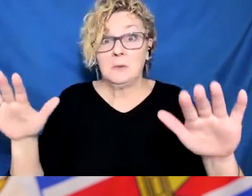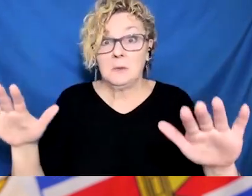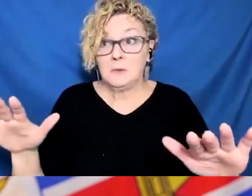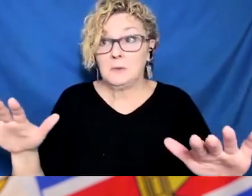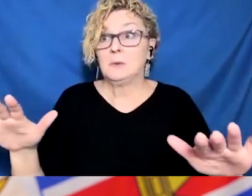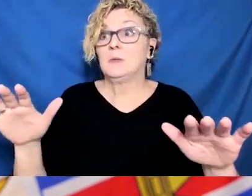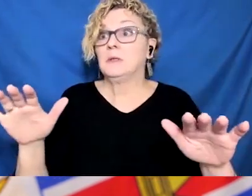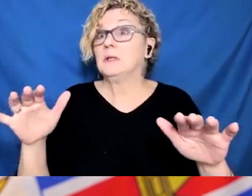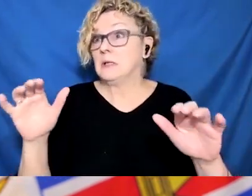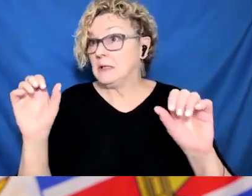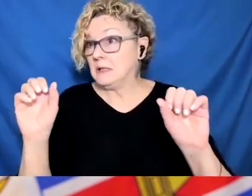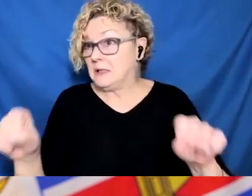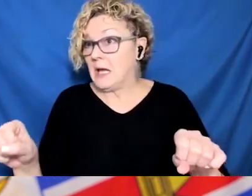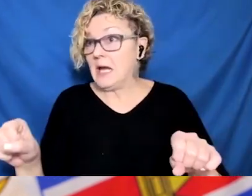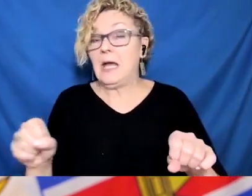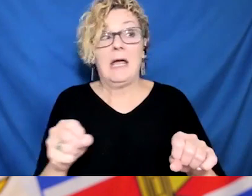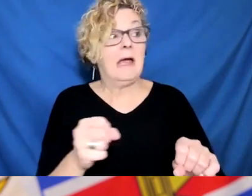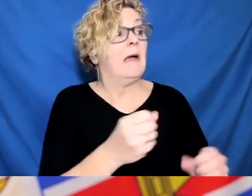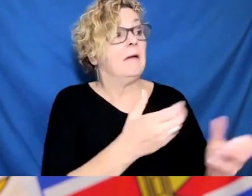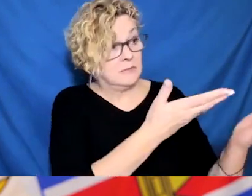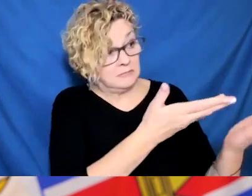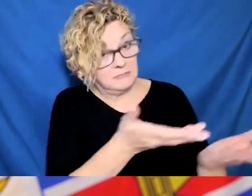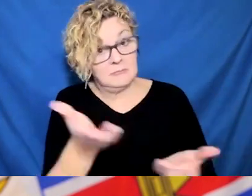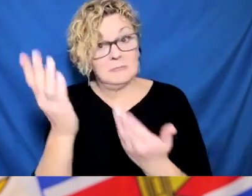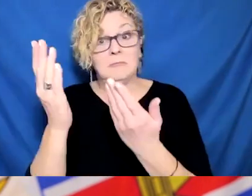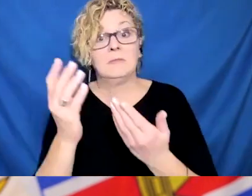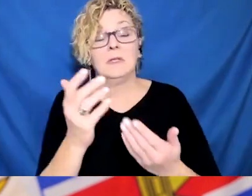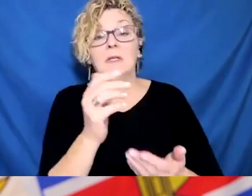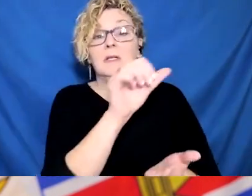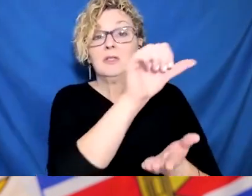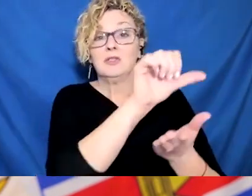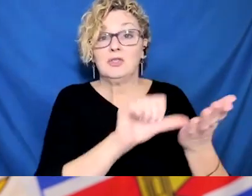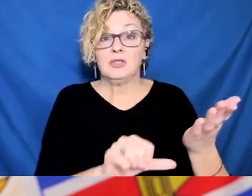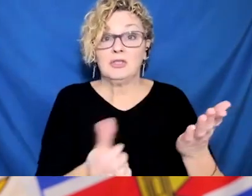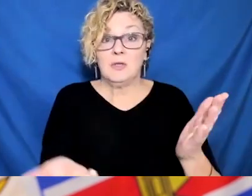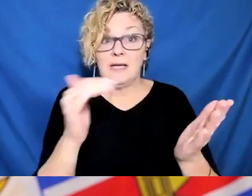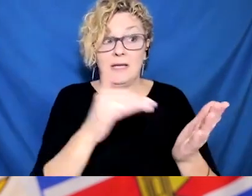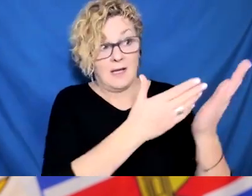the measures that we're taking to manage the pandemic. That has not changed.